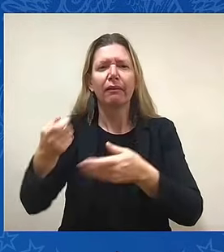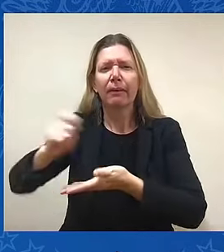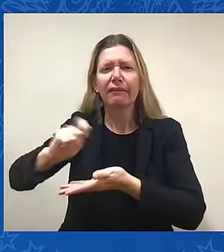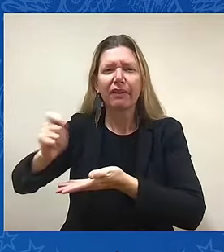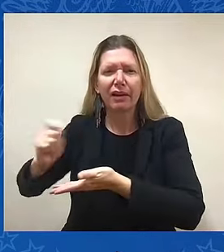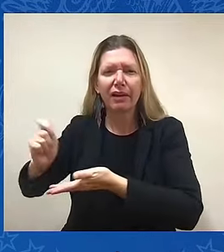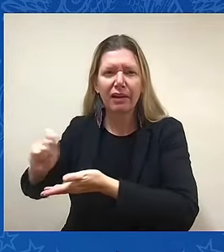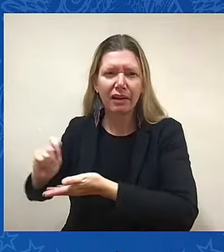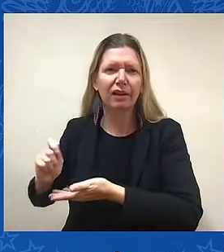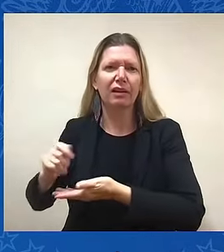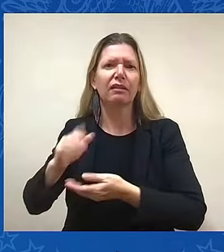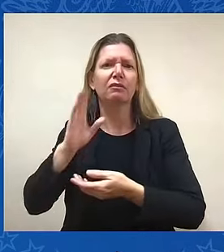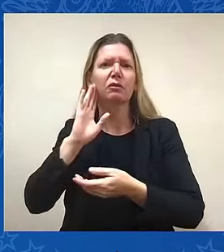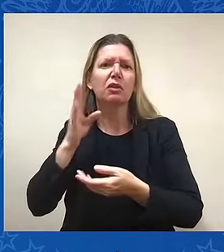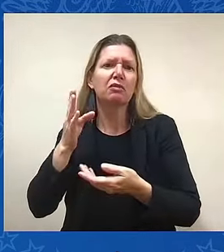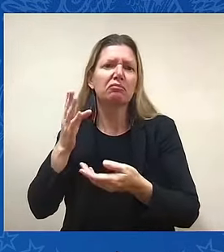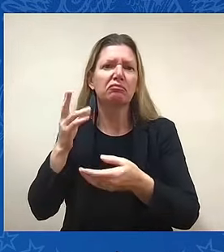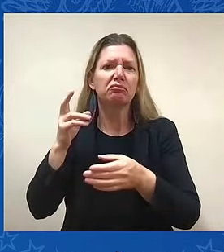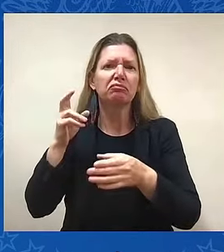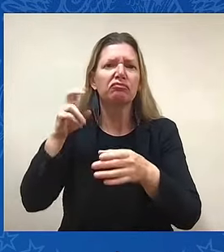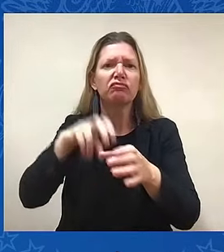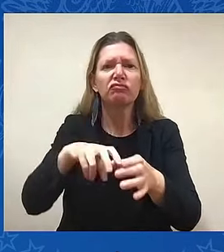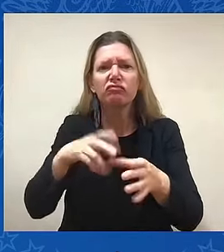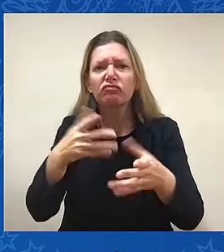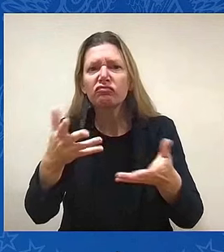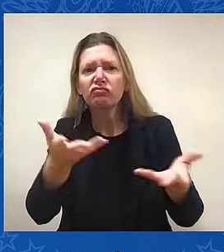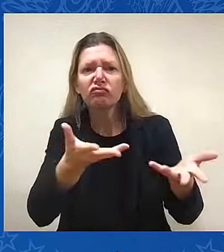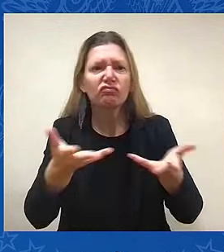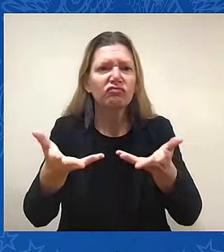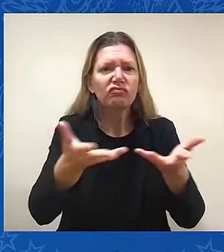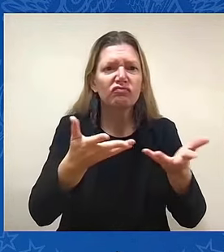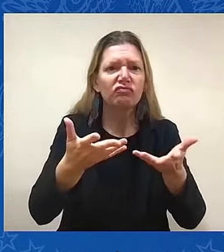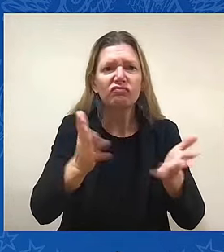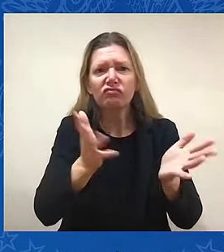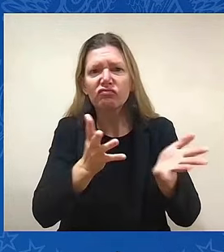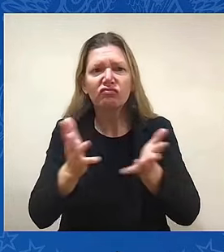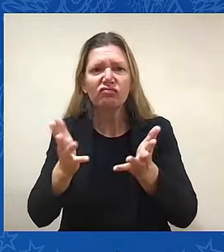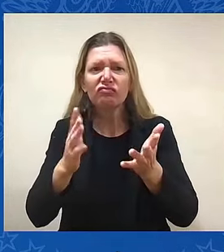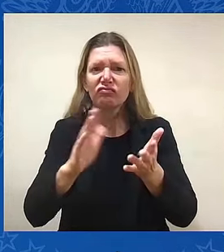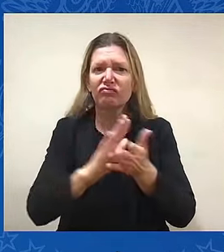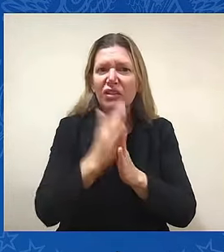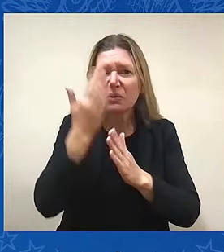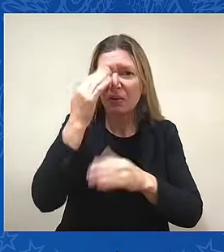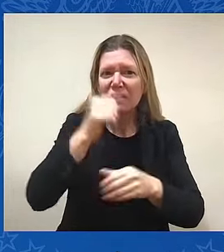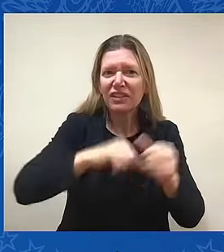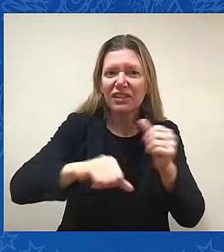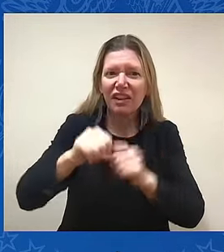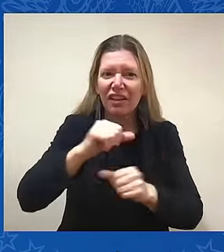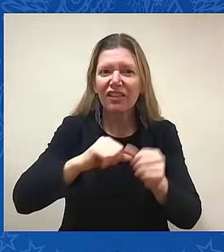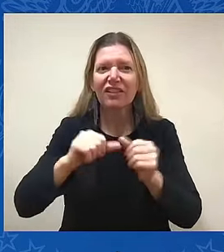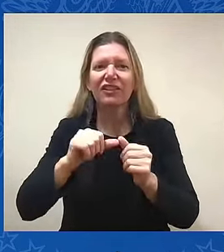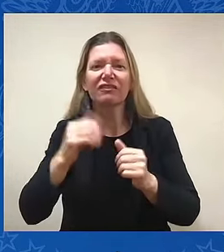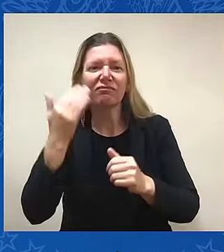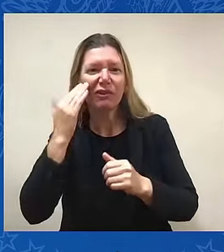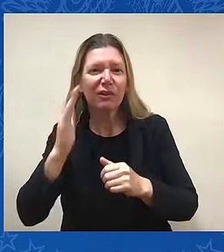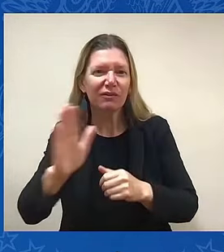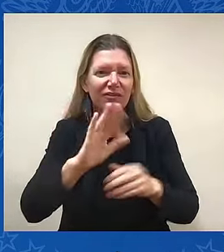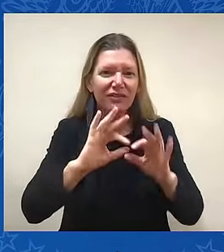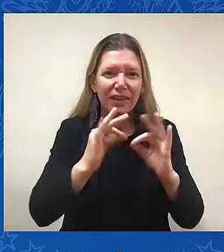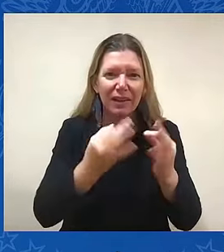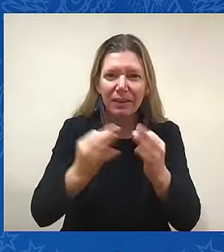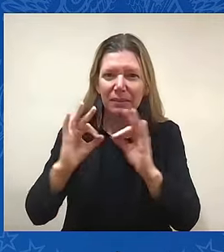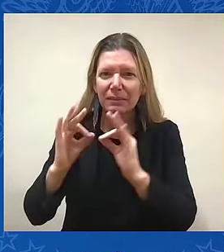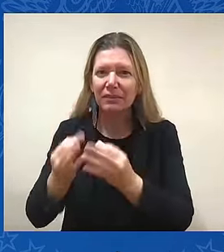When you sat there and you ate together, you got to know each other. You got to know about each other's families. It's hard to dislike a woman or a man when you know